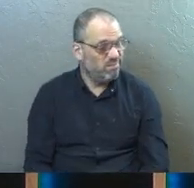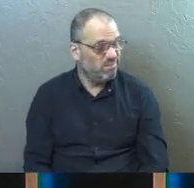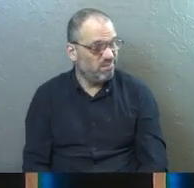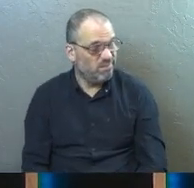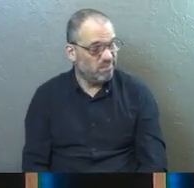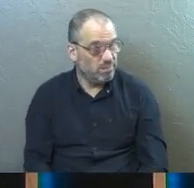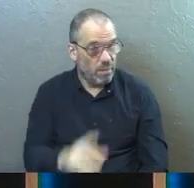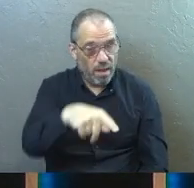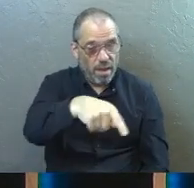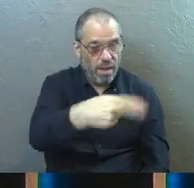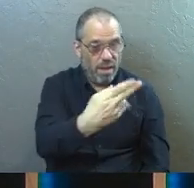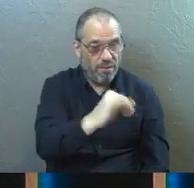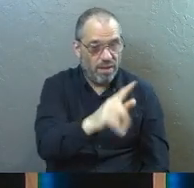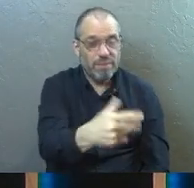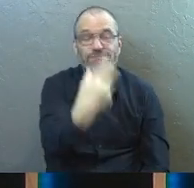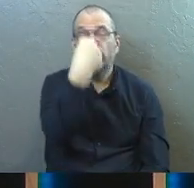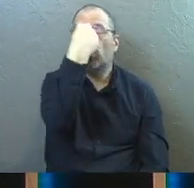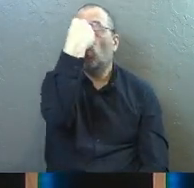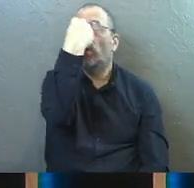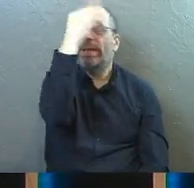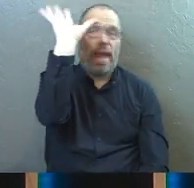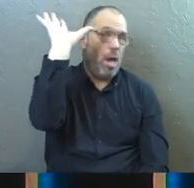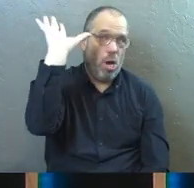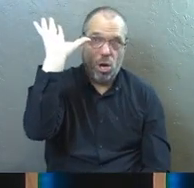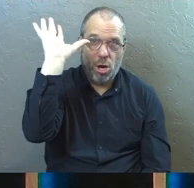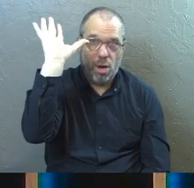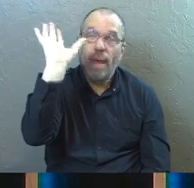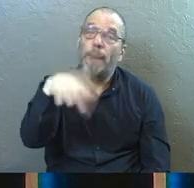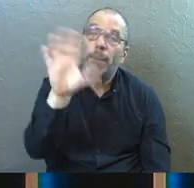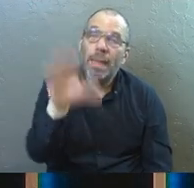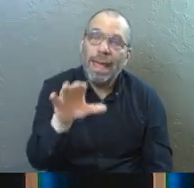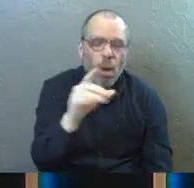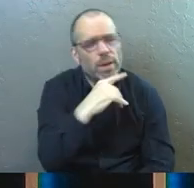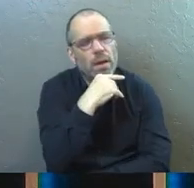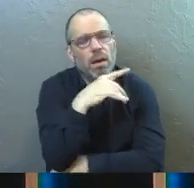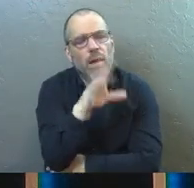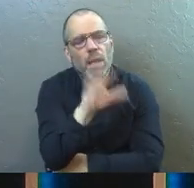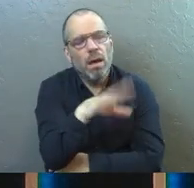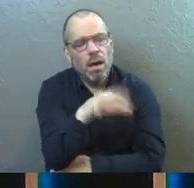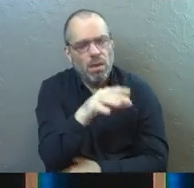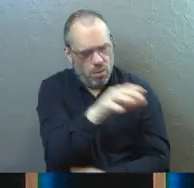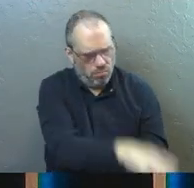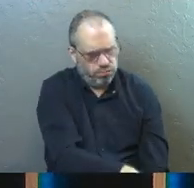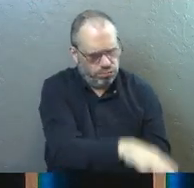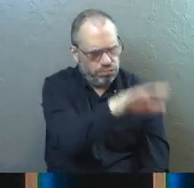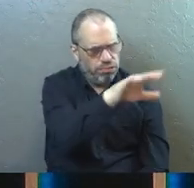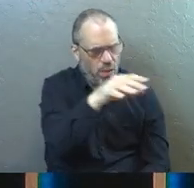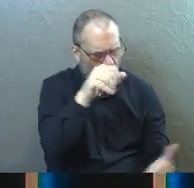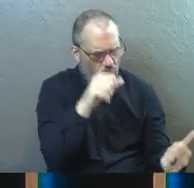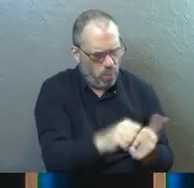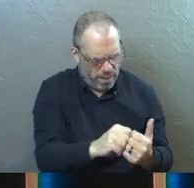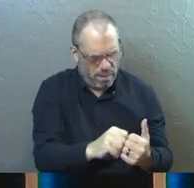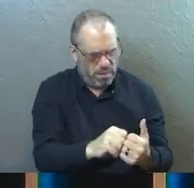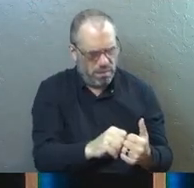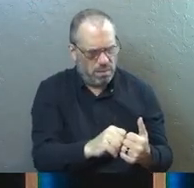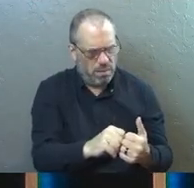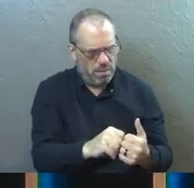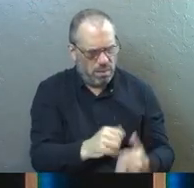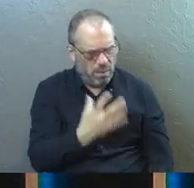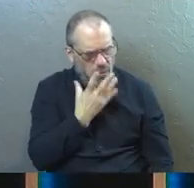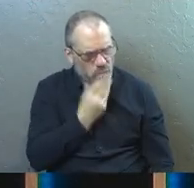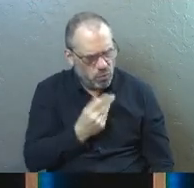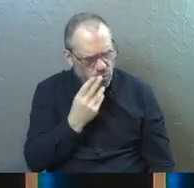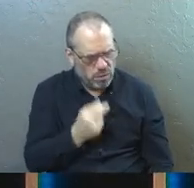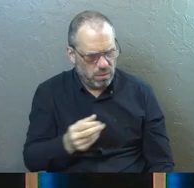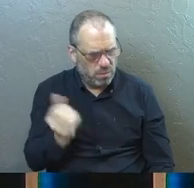Philip doesn't seem to care. You got to ask yourself, okay, Philip, you grew up around this kind of racism the way